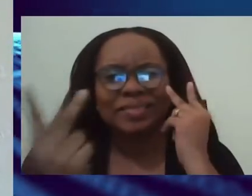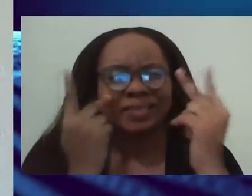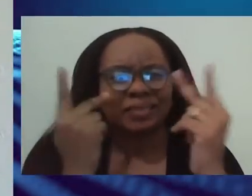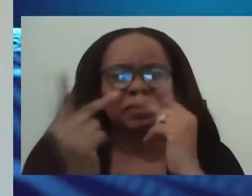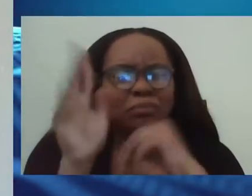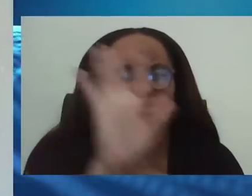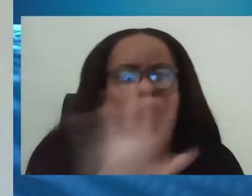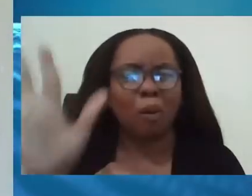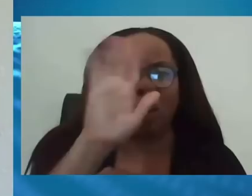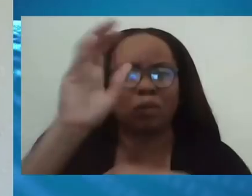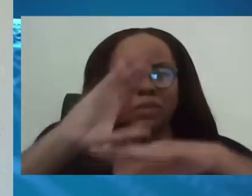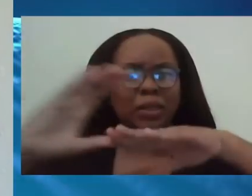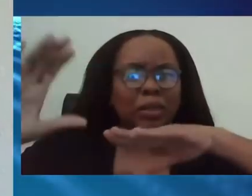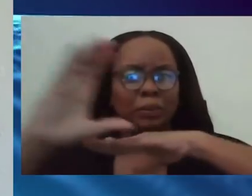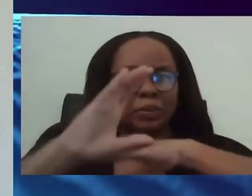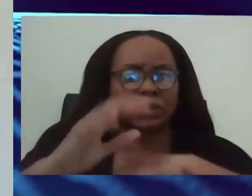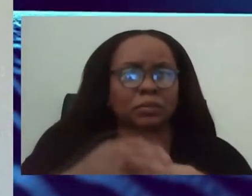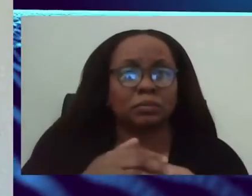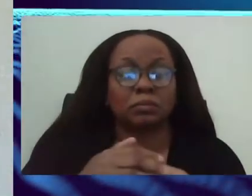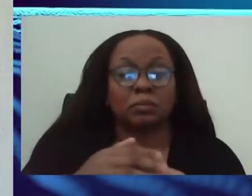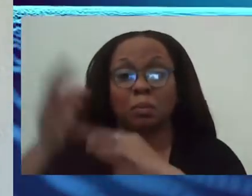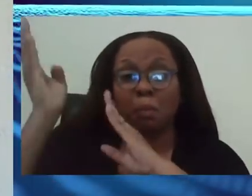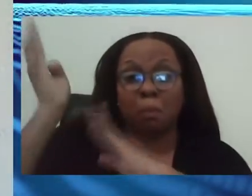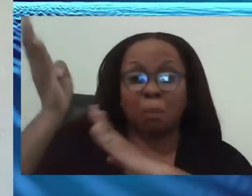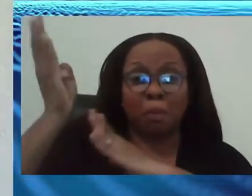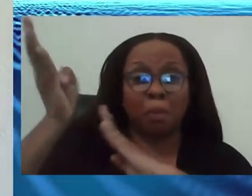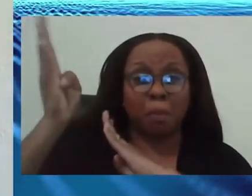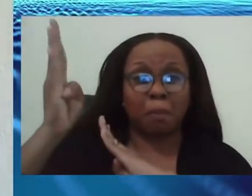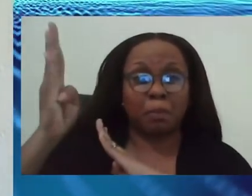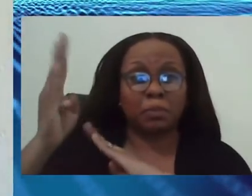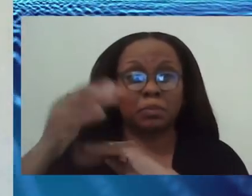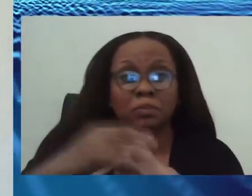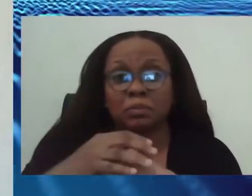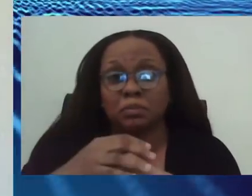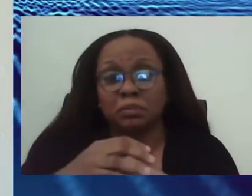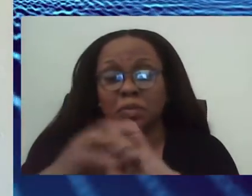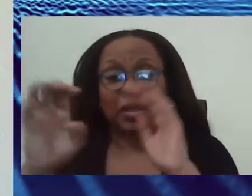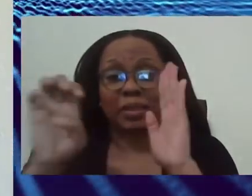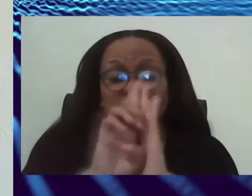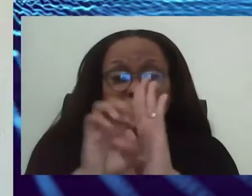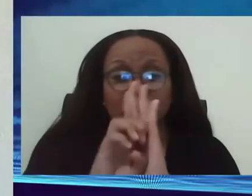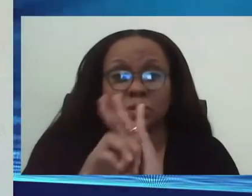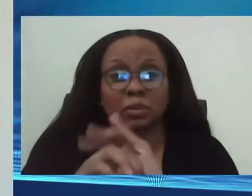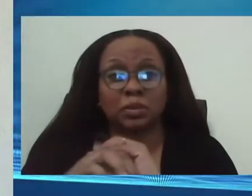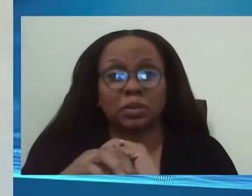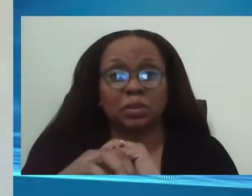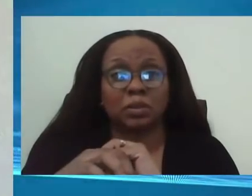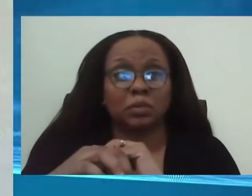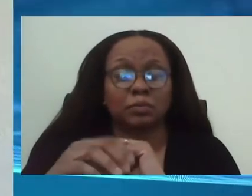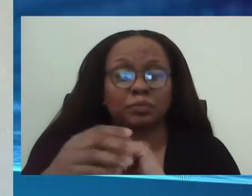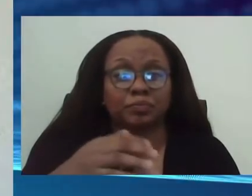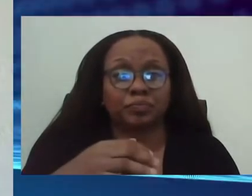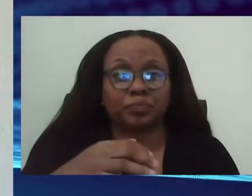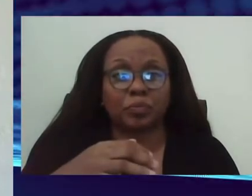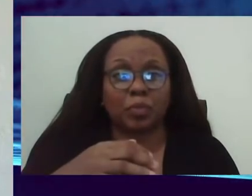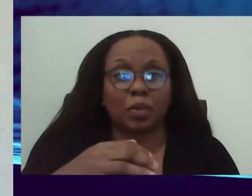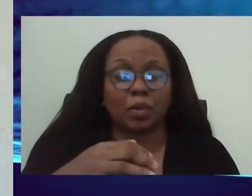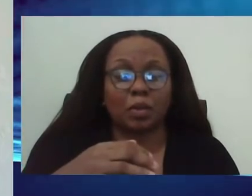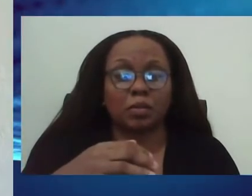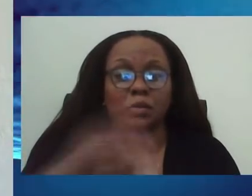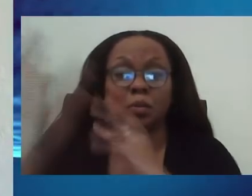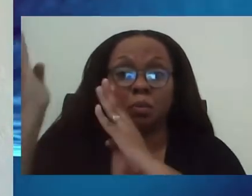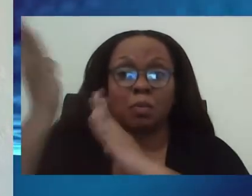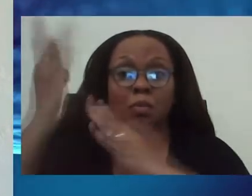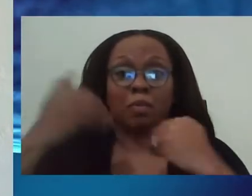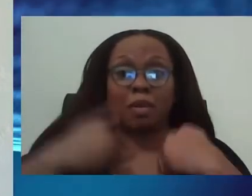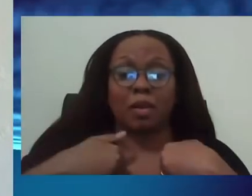the Caribbean. know, Bahamas is an example where we, they had three, four months of outbreak last year, you know, where, you know, they